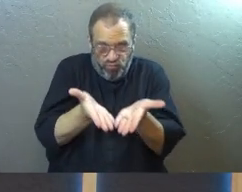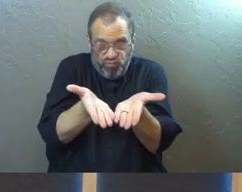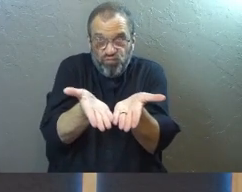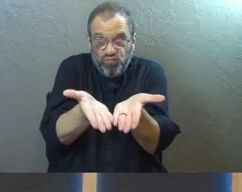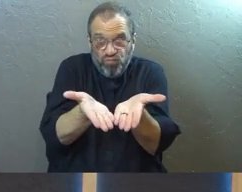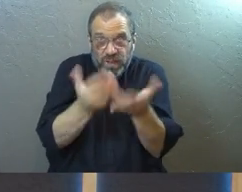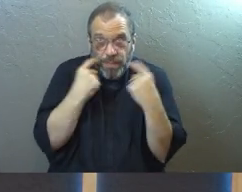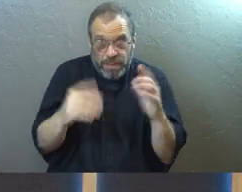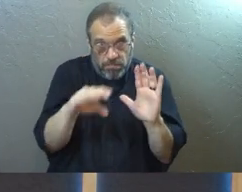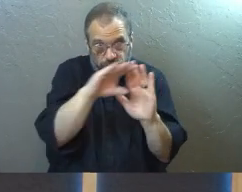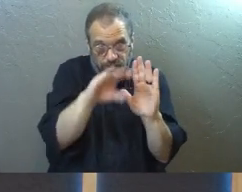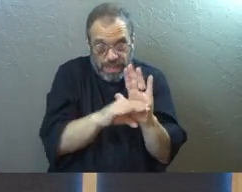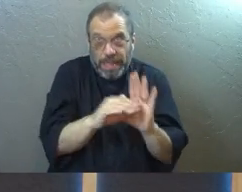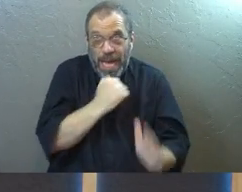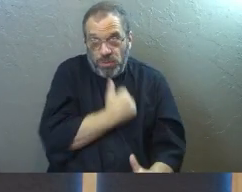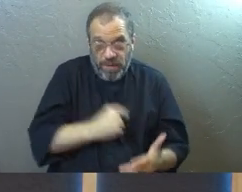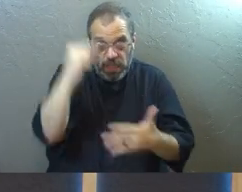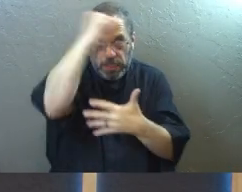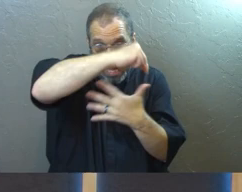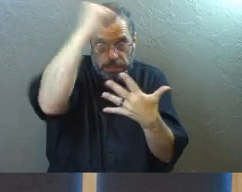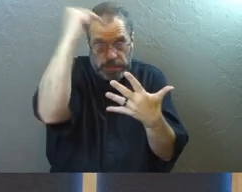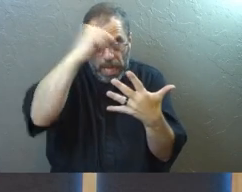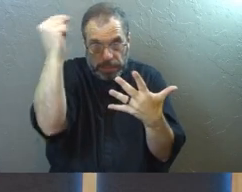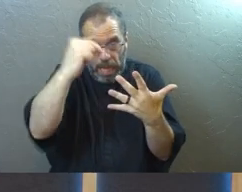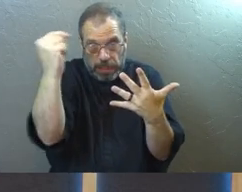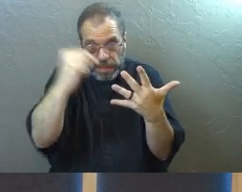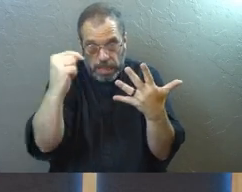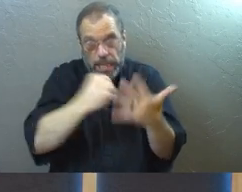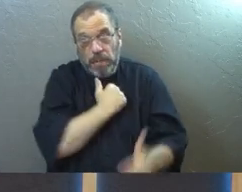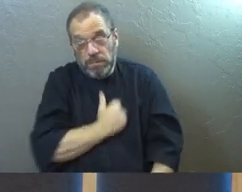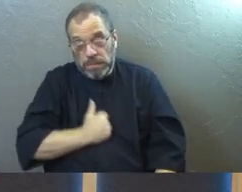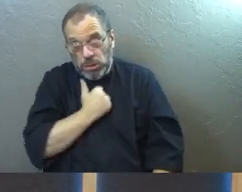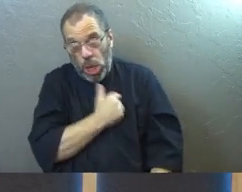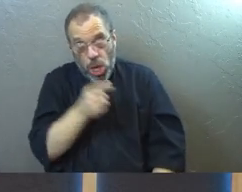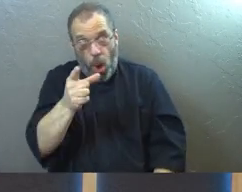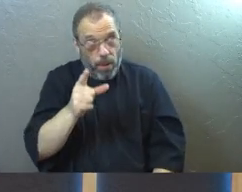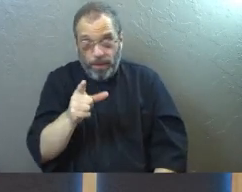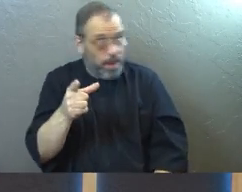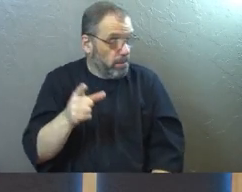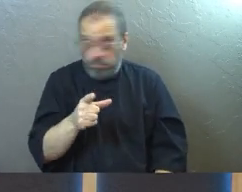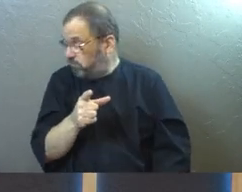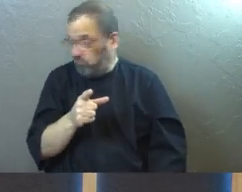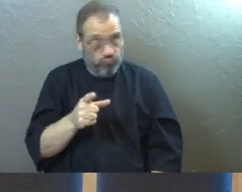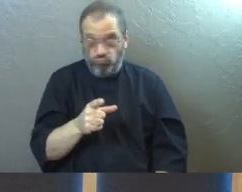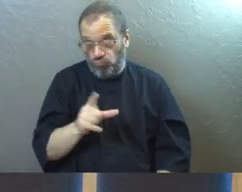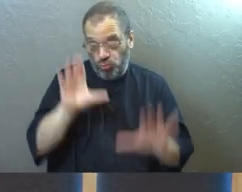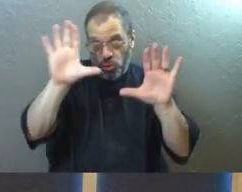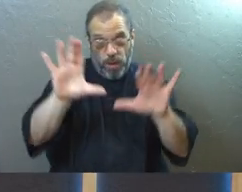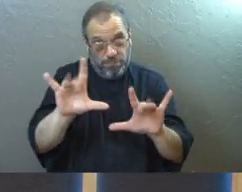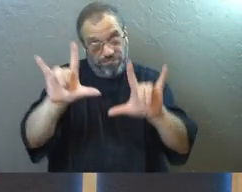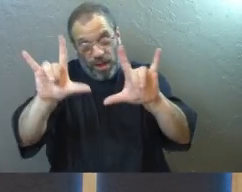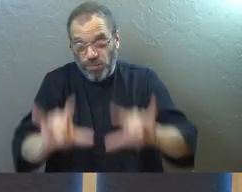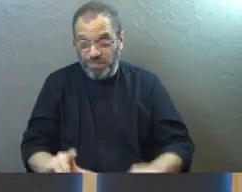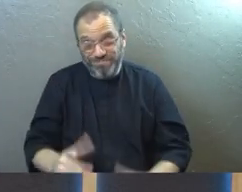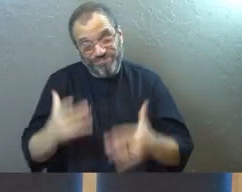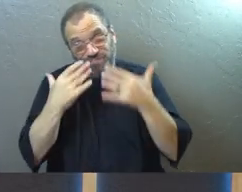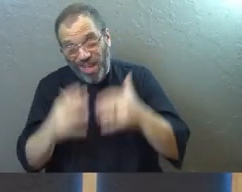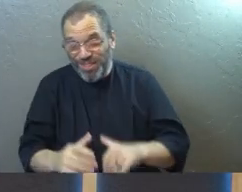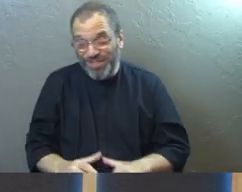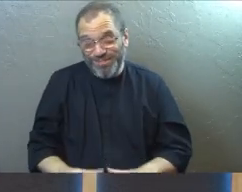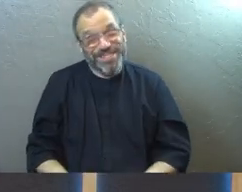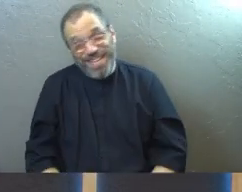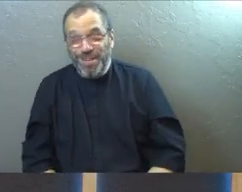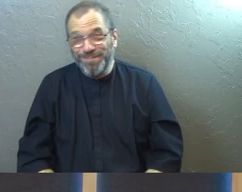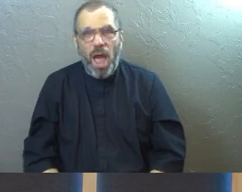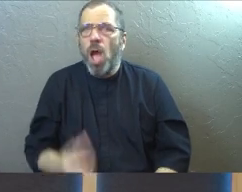before I even jump in, me say, I'm sorry for this. I'm sorry for that. I'm sorry for this. You're great, by the way. Let me tell you, I love you. Thank you. Right?